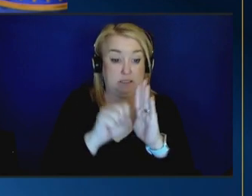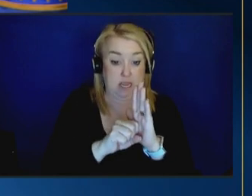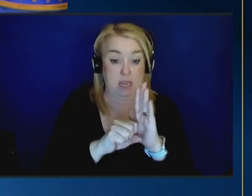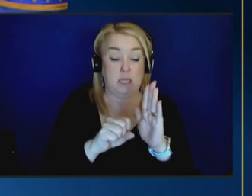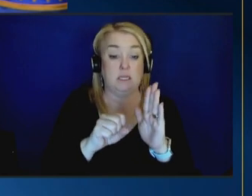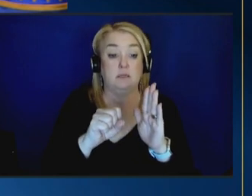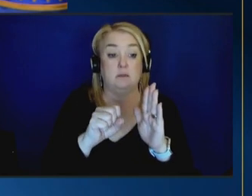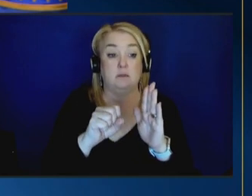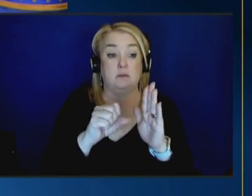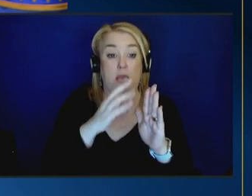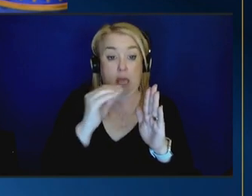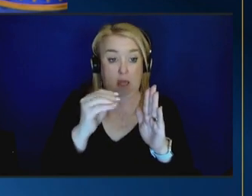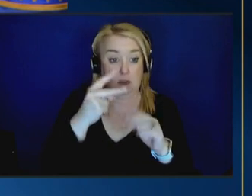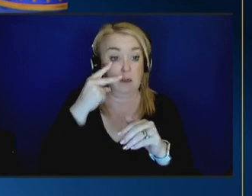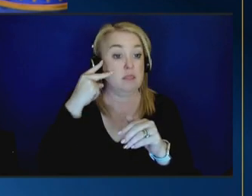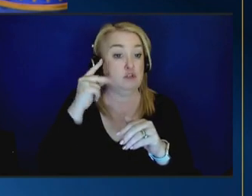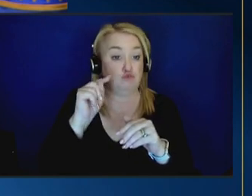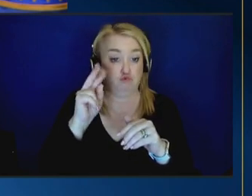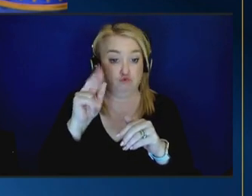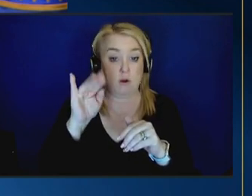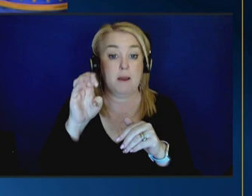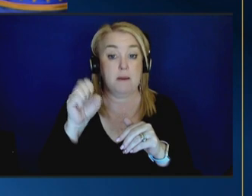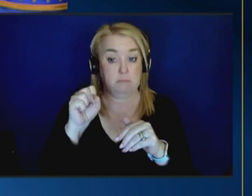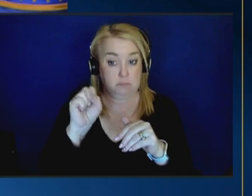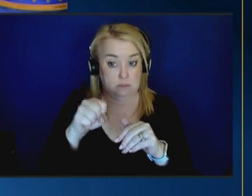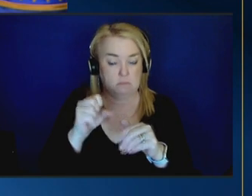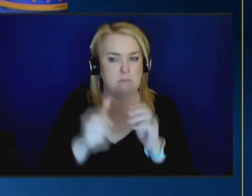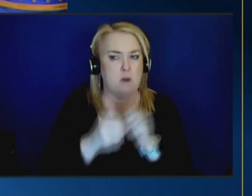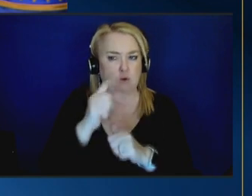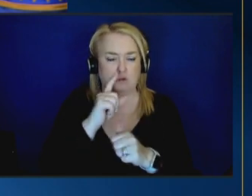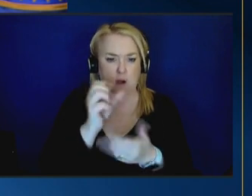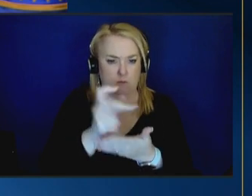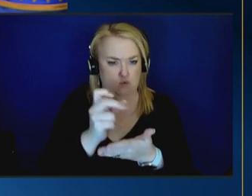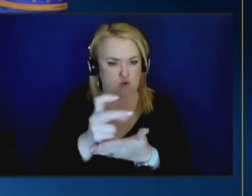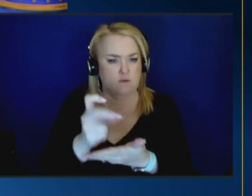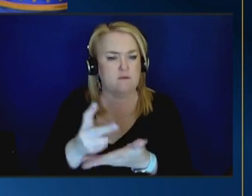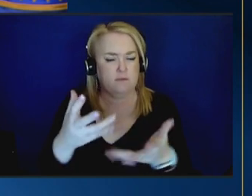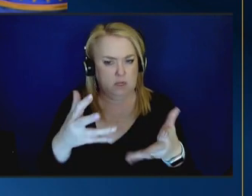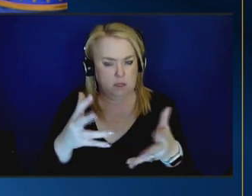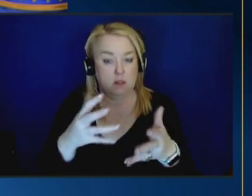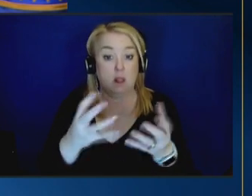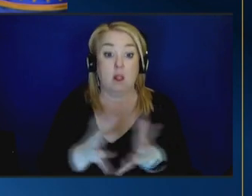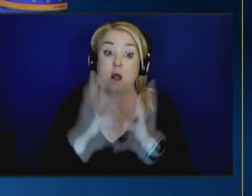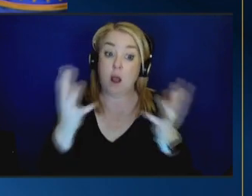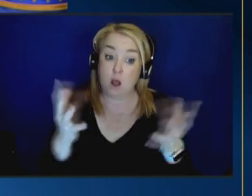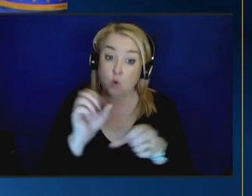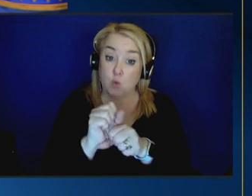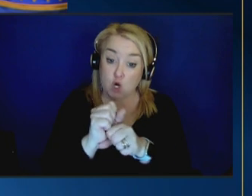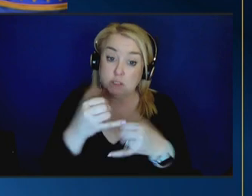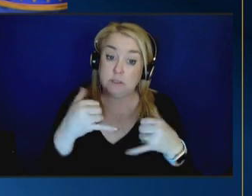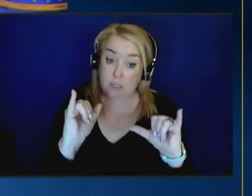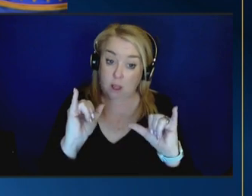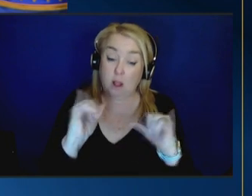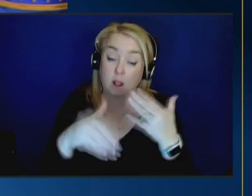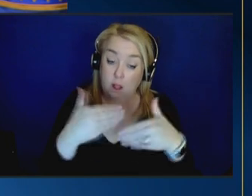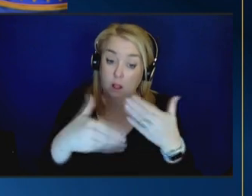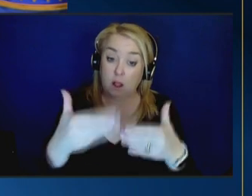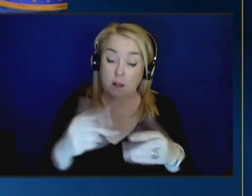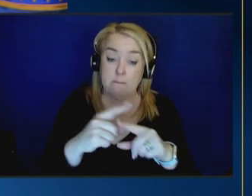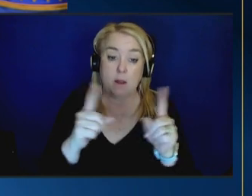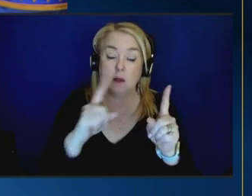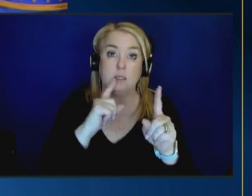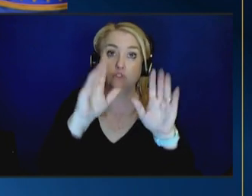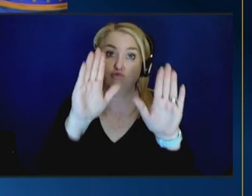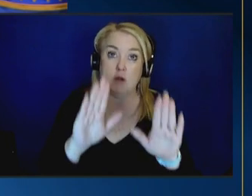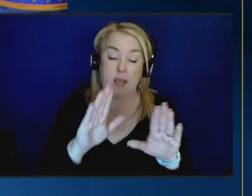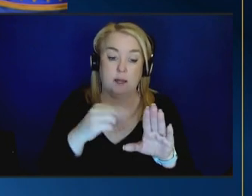most of those have been approved um there's a lot of implementation work still to do um for sure but it's really great and i really